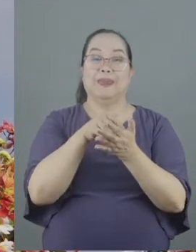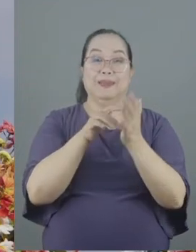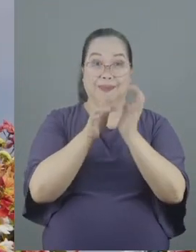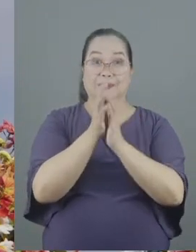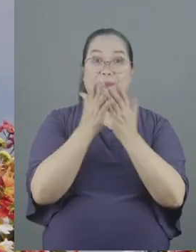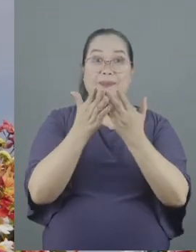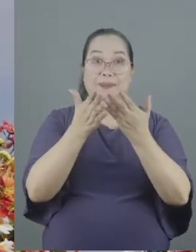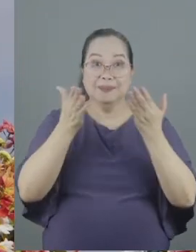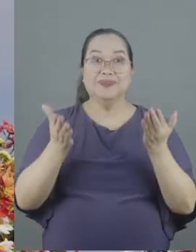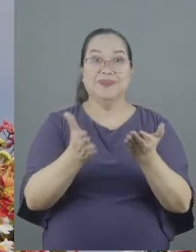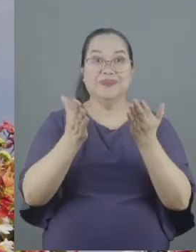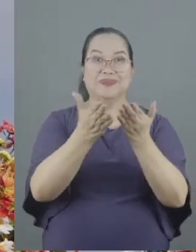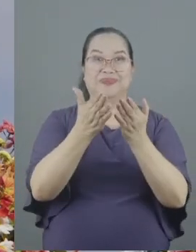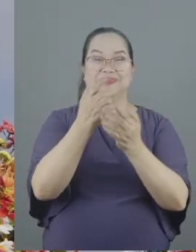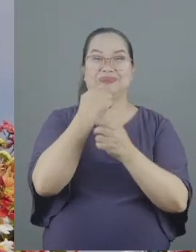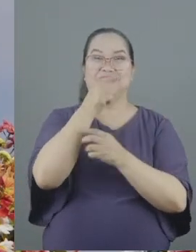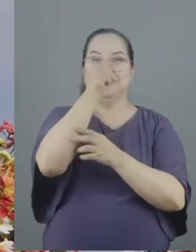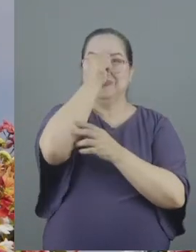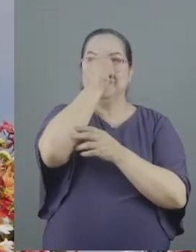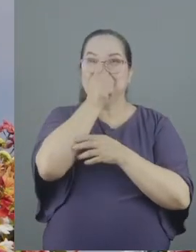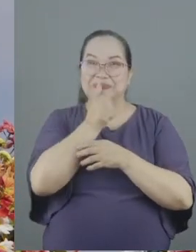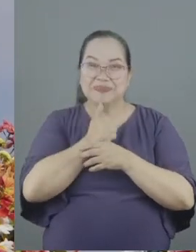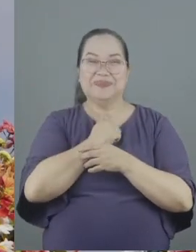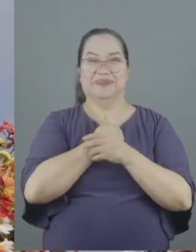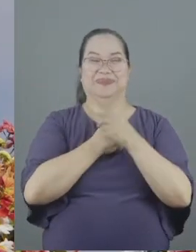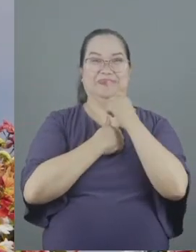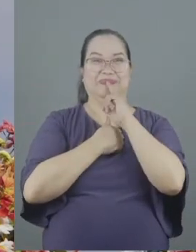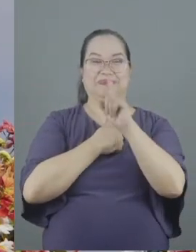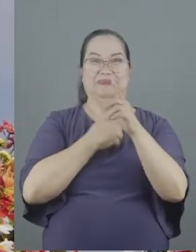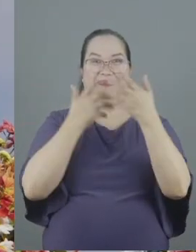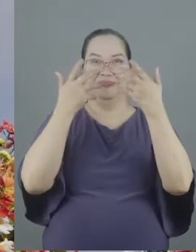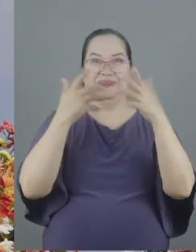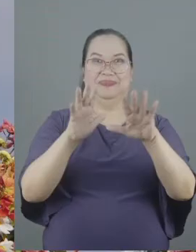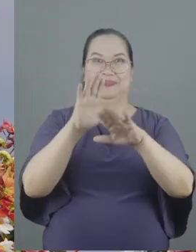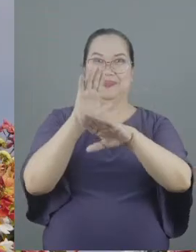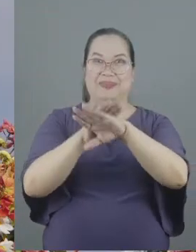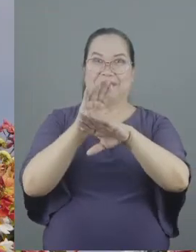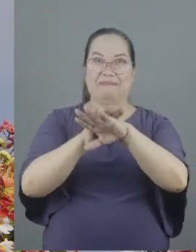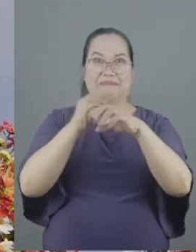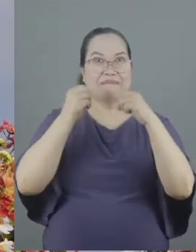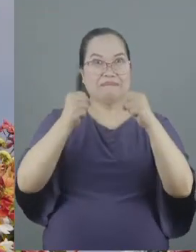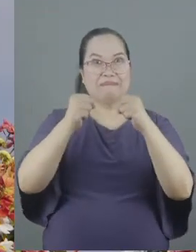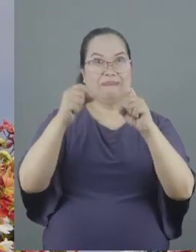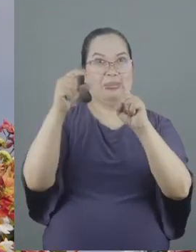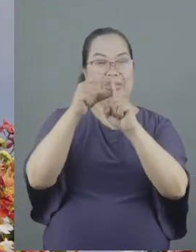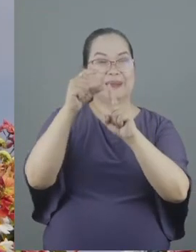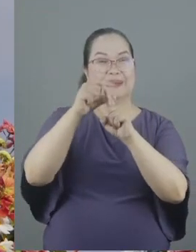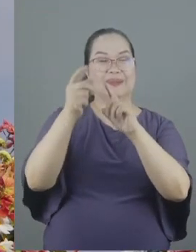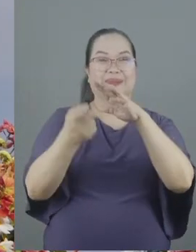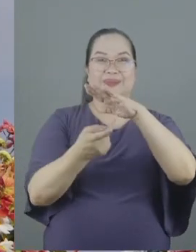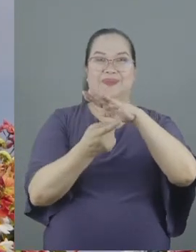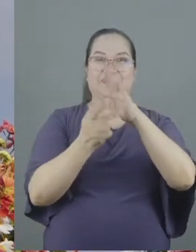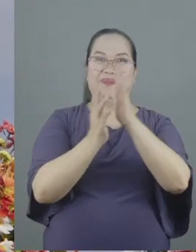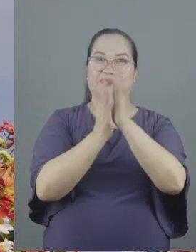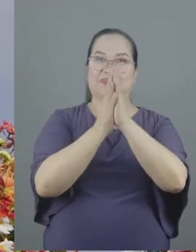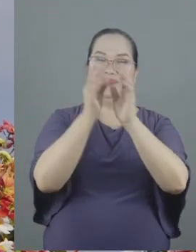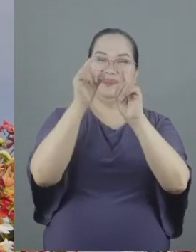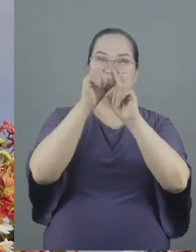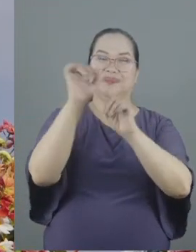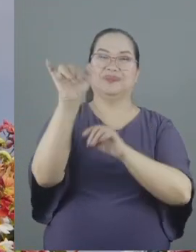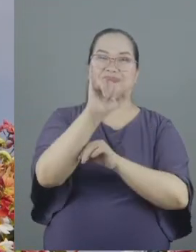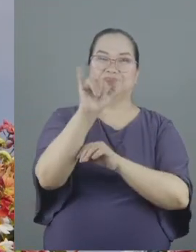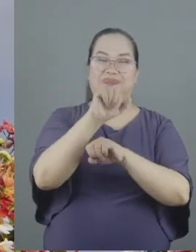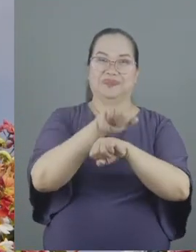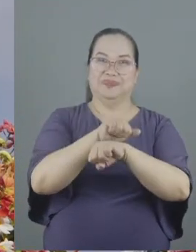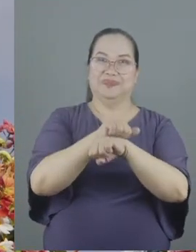encouragement for endurance after admonishing the strong with the word Paul prays the same word will do its work